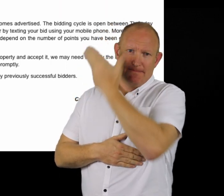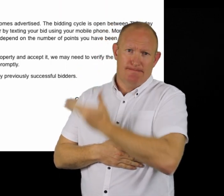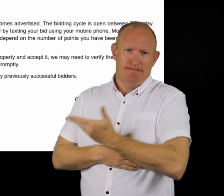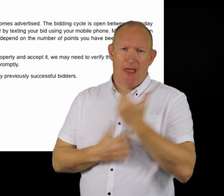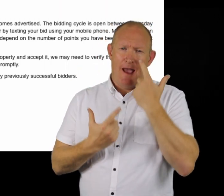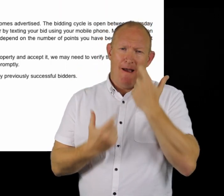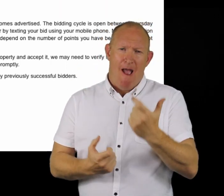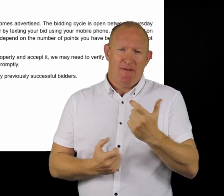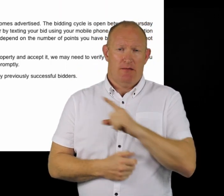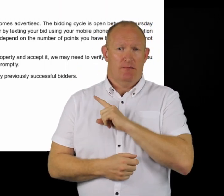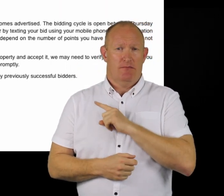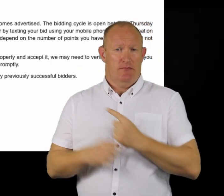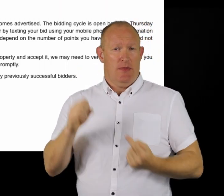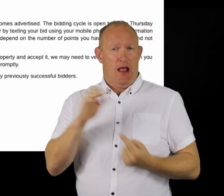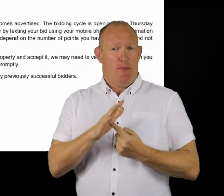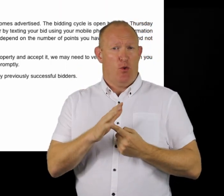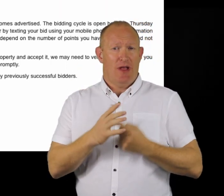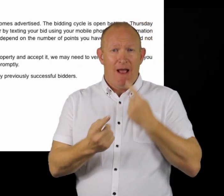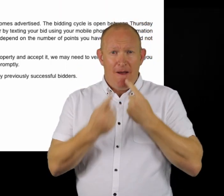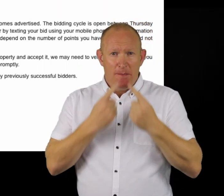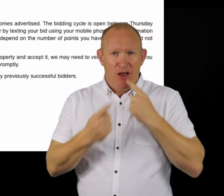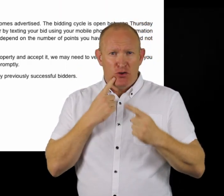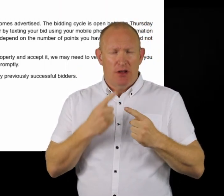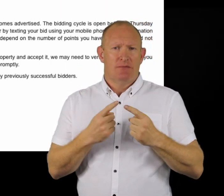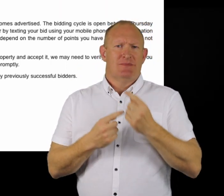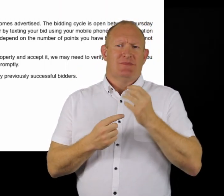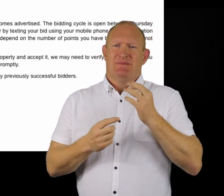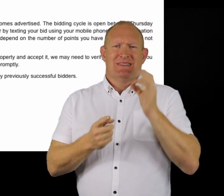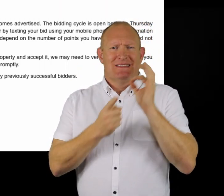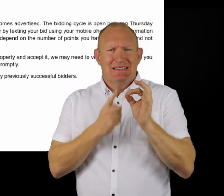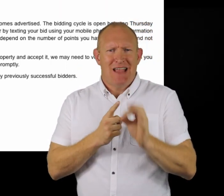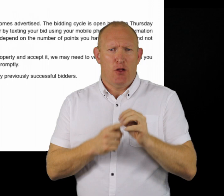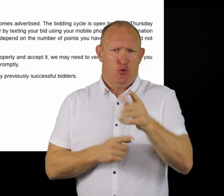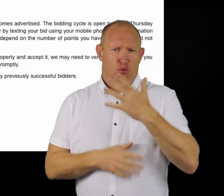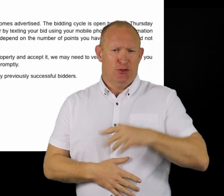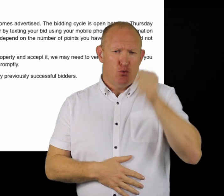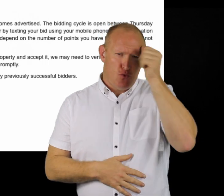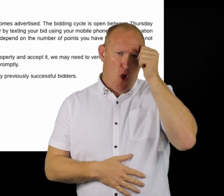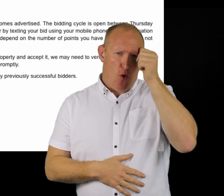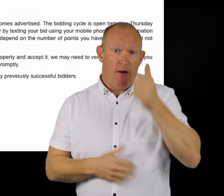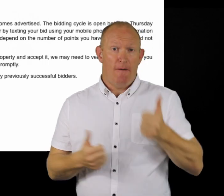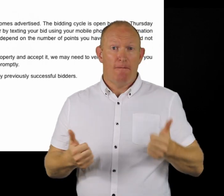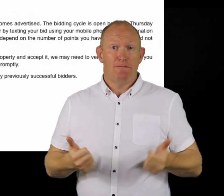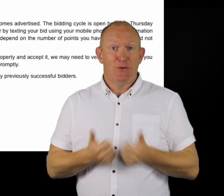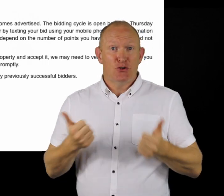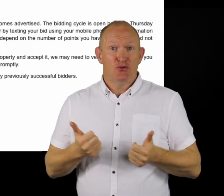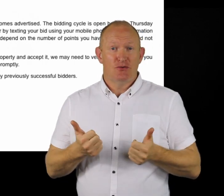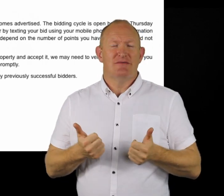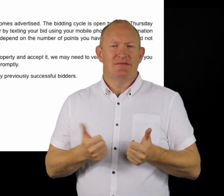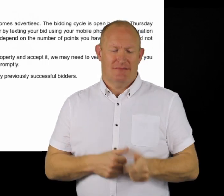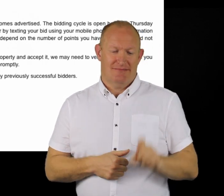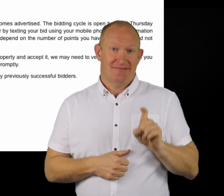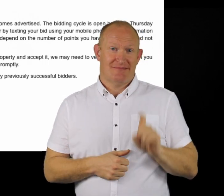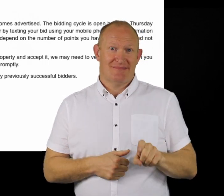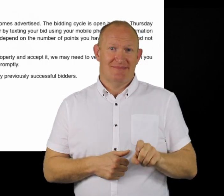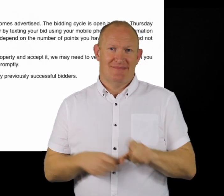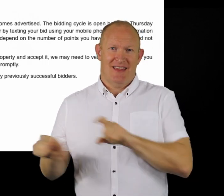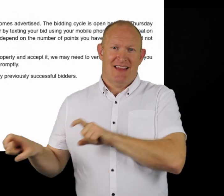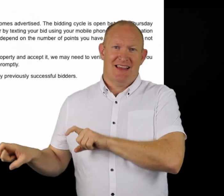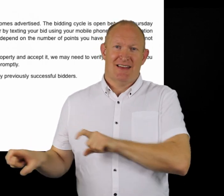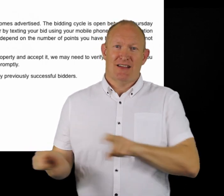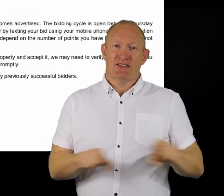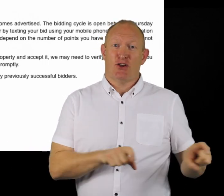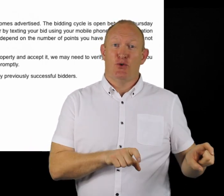Read this message carefully as it will contain useful information. When you are done click